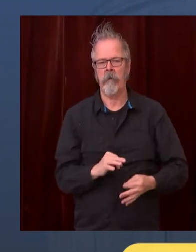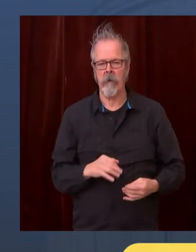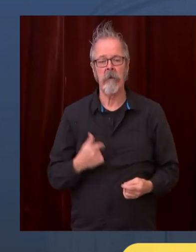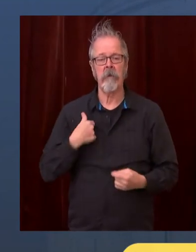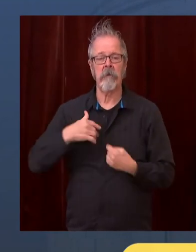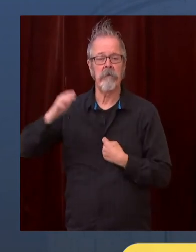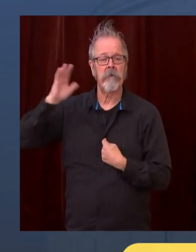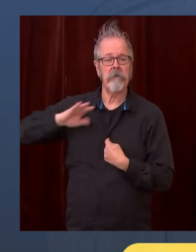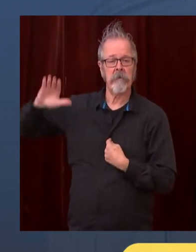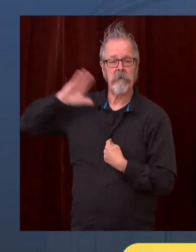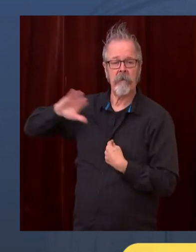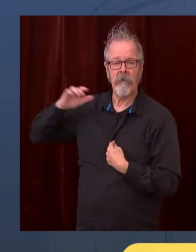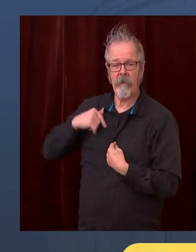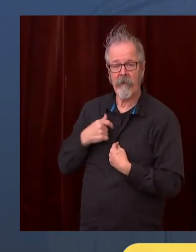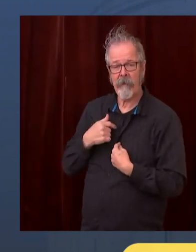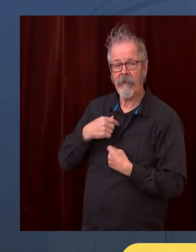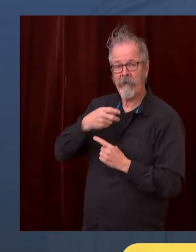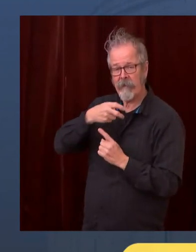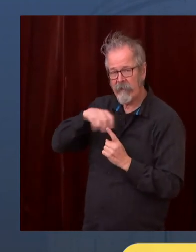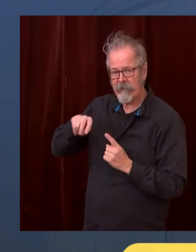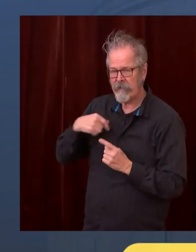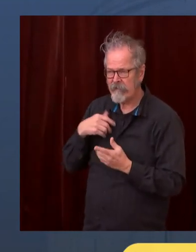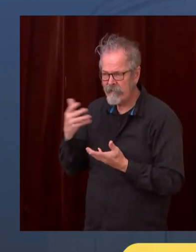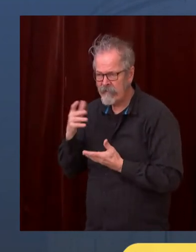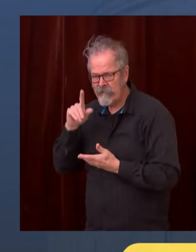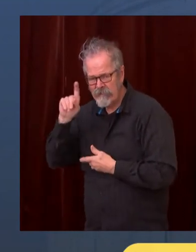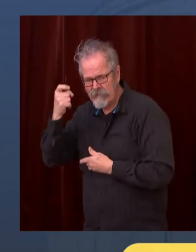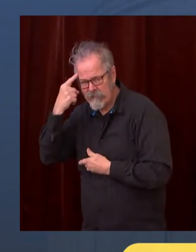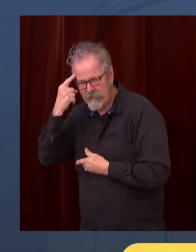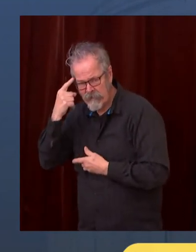and somebody who, as you can see, is going to hit the ground